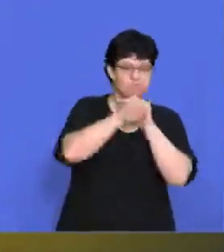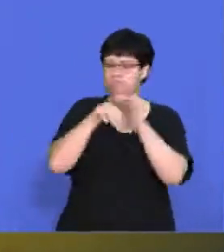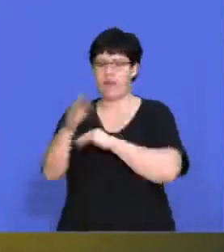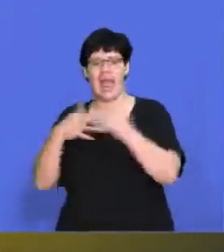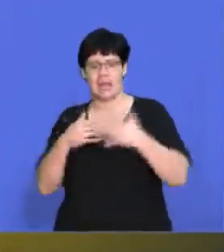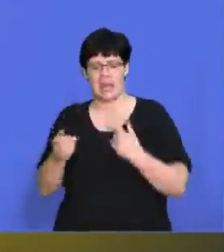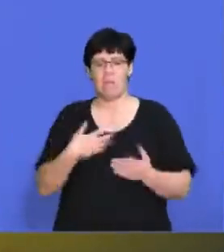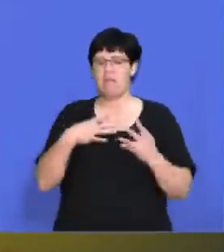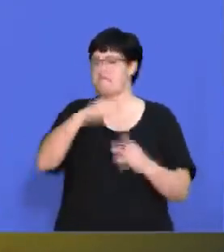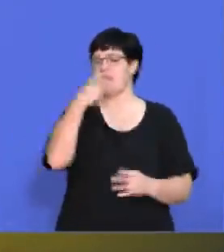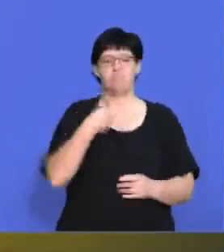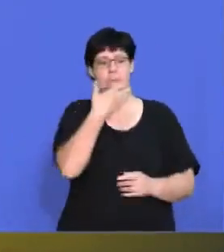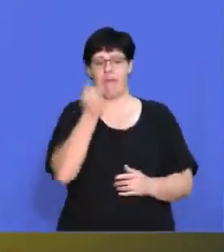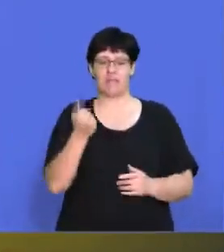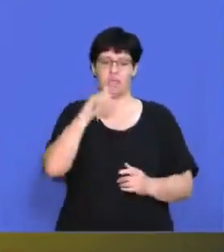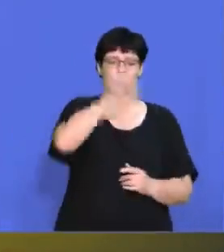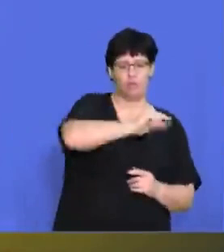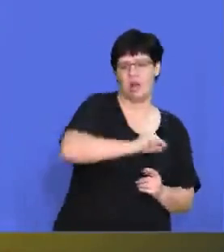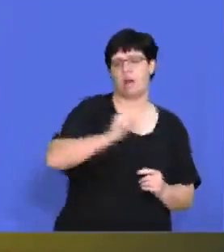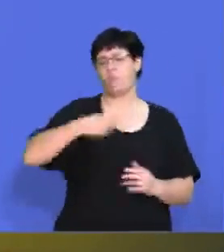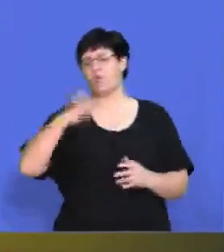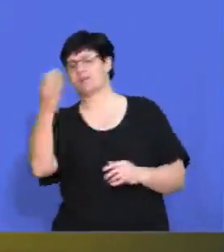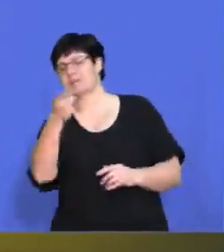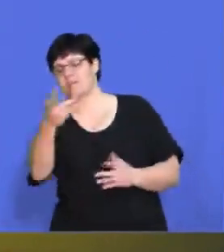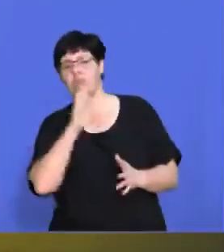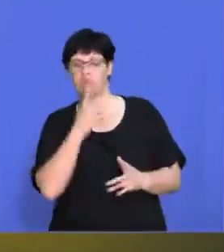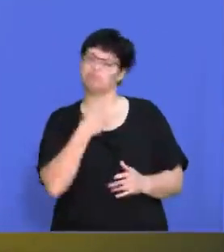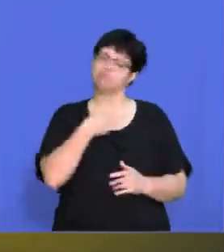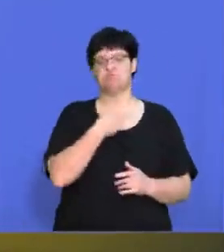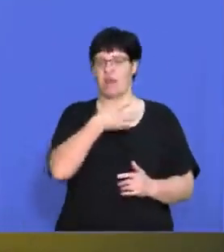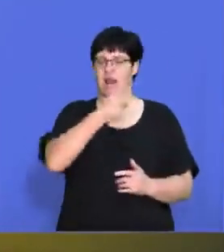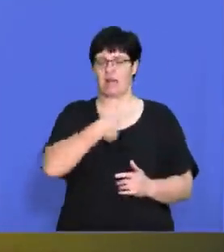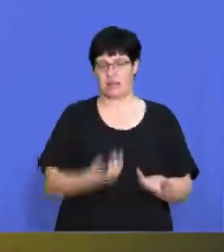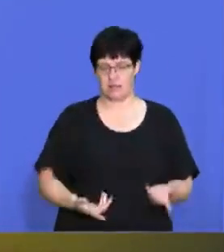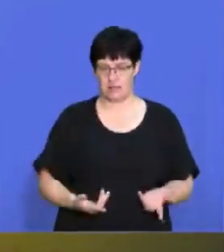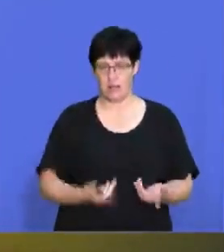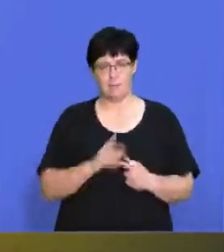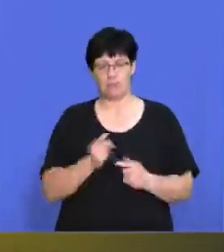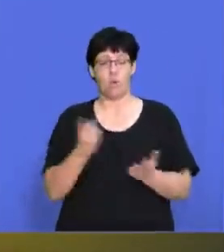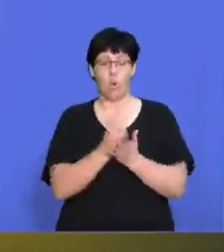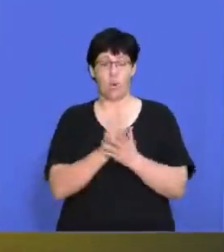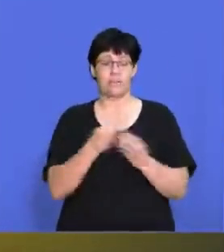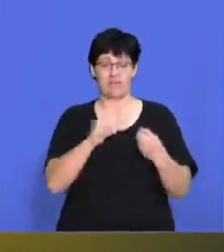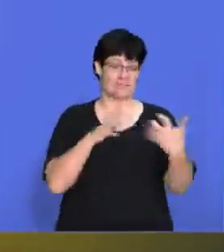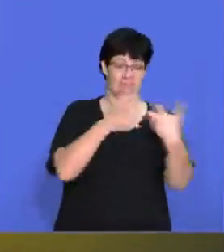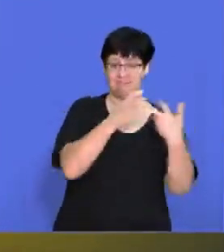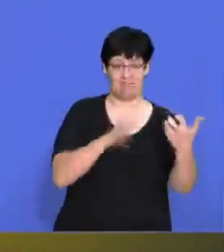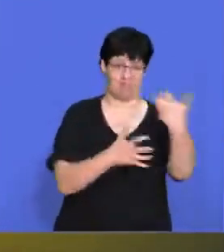can go and find the best deals which will suit them. However, that might not always suit the business.